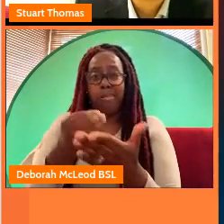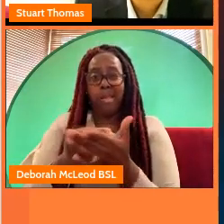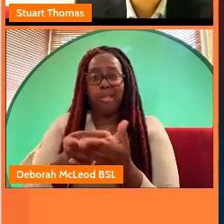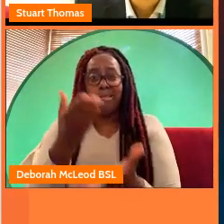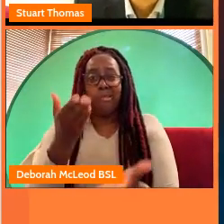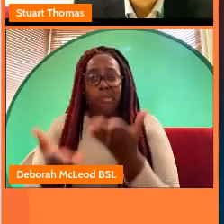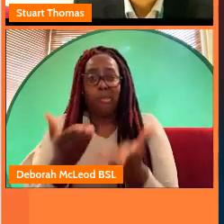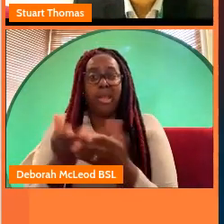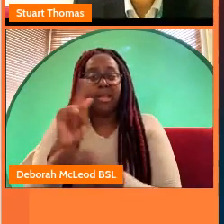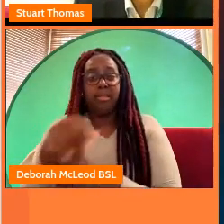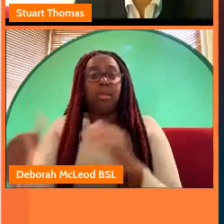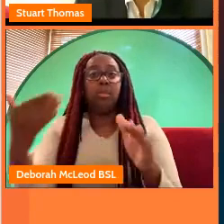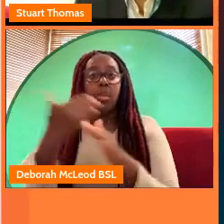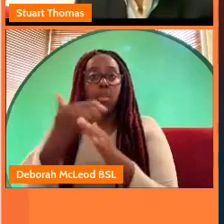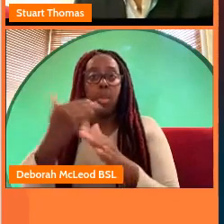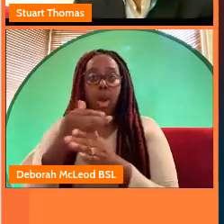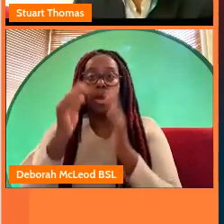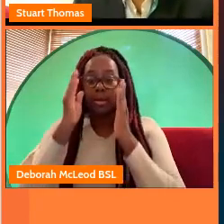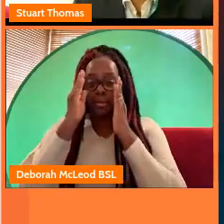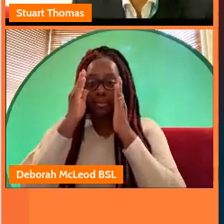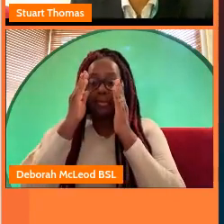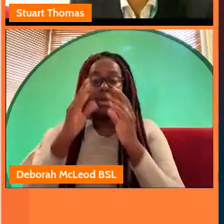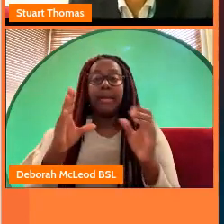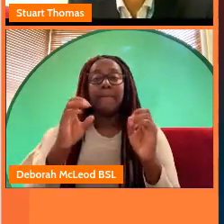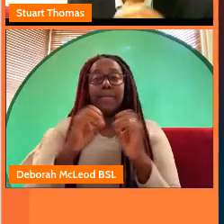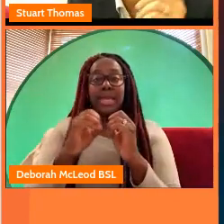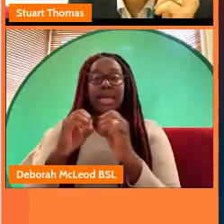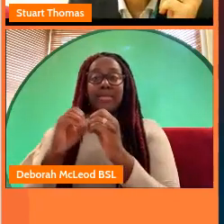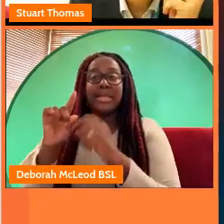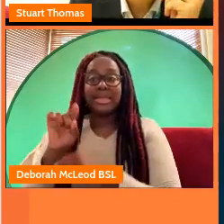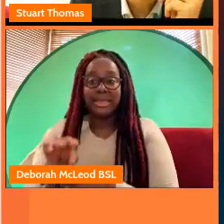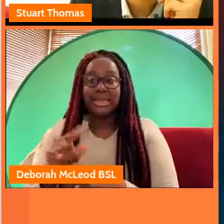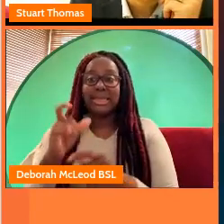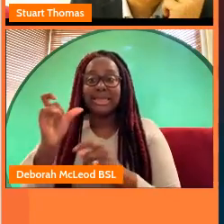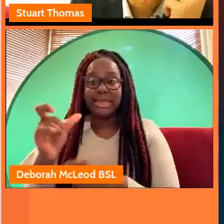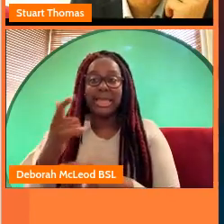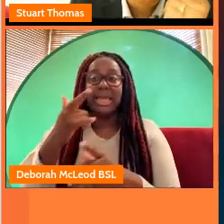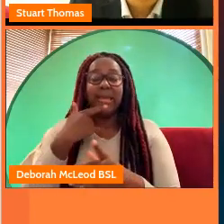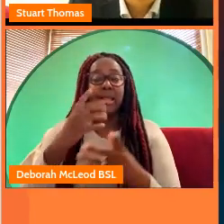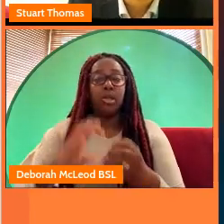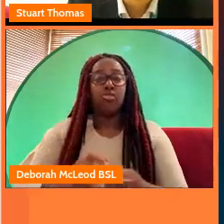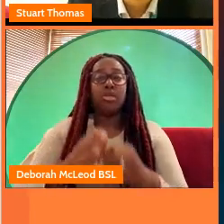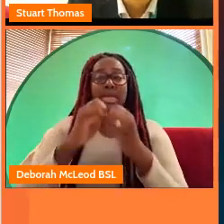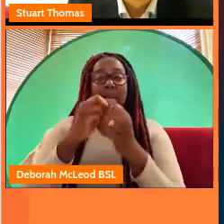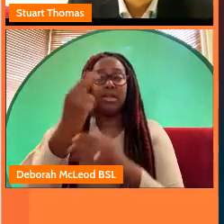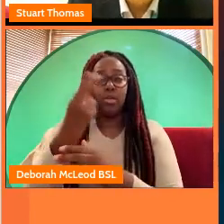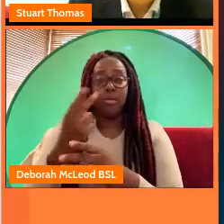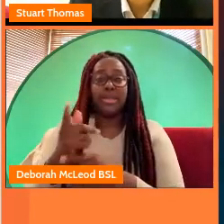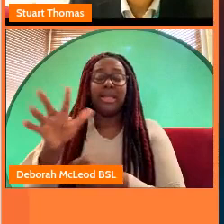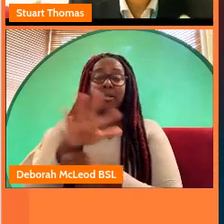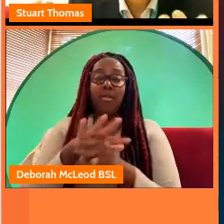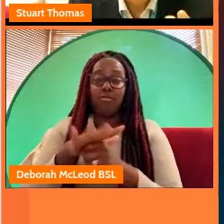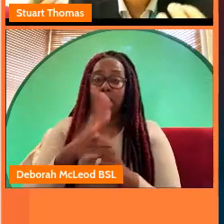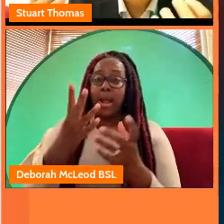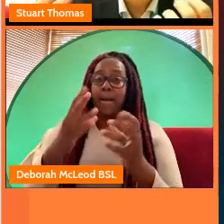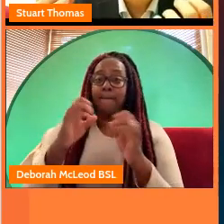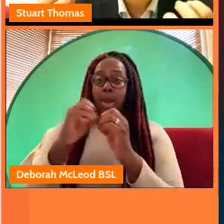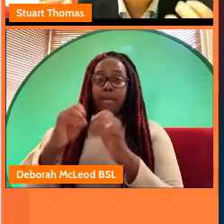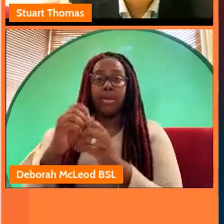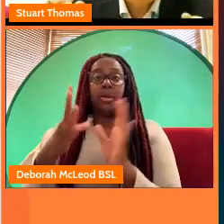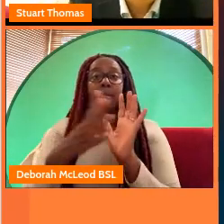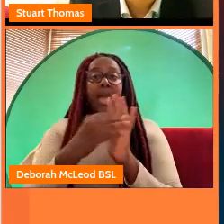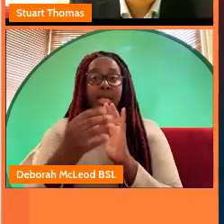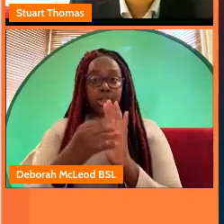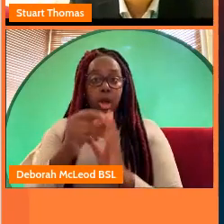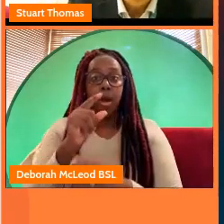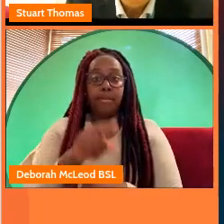bbc contributes significant investment in the creative economy in and around birmingham a couple of great examples the